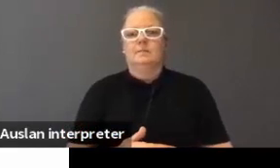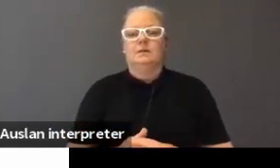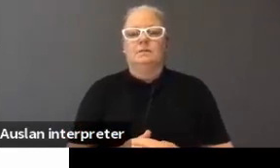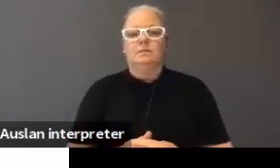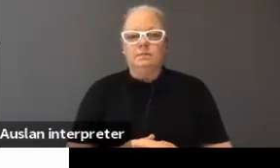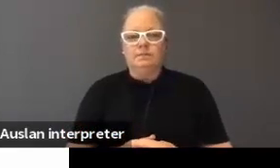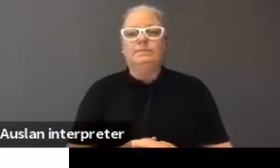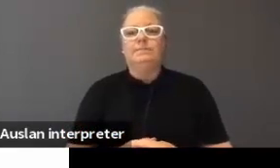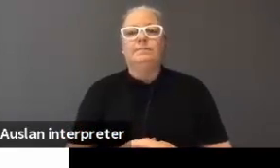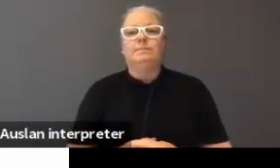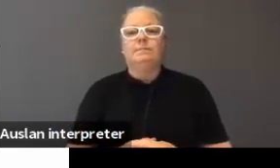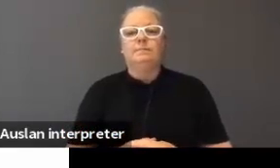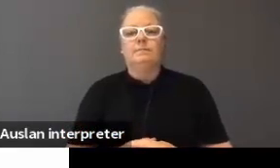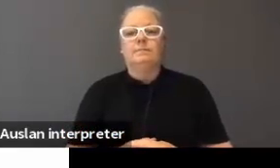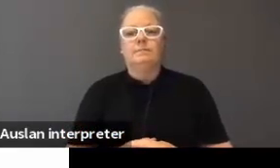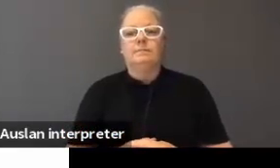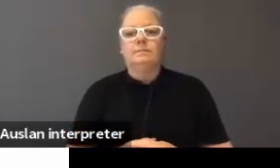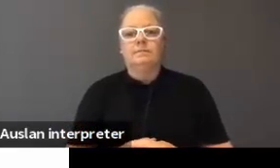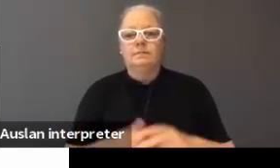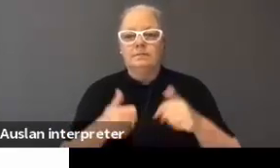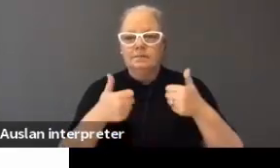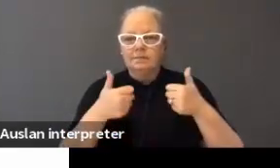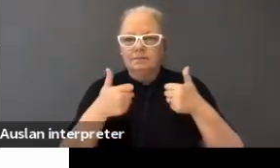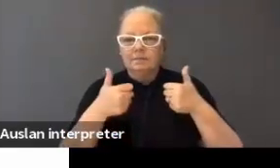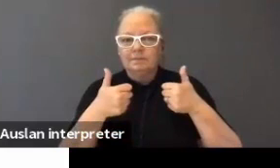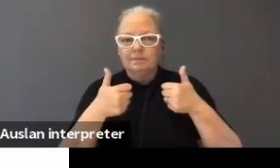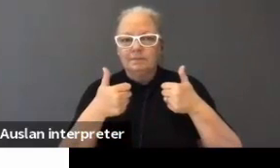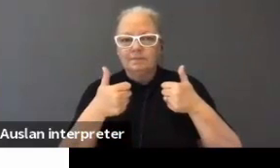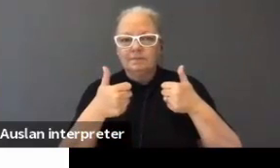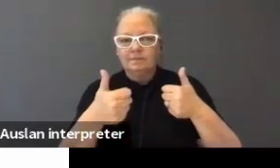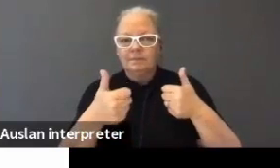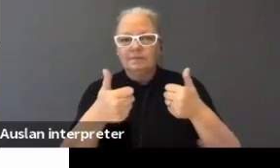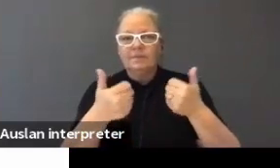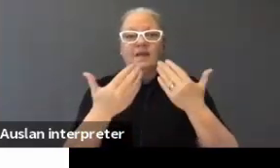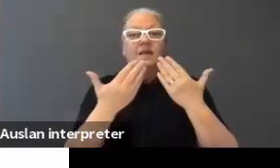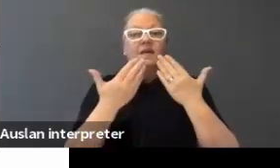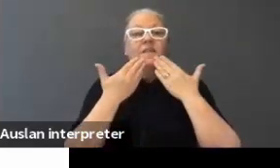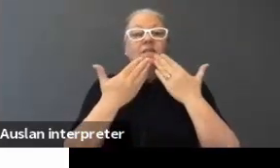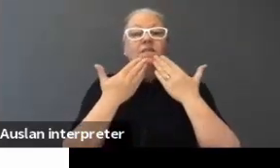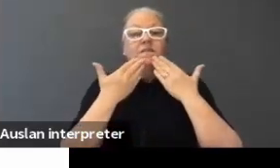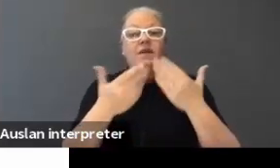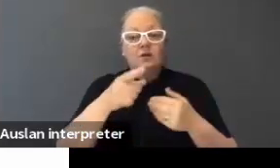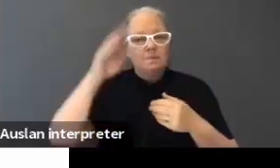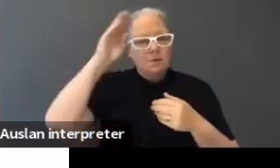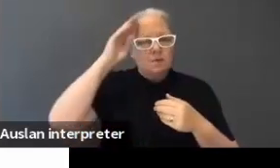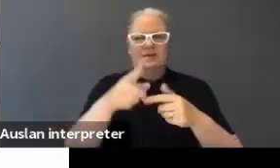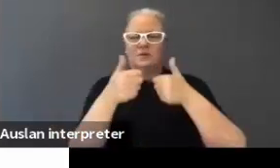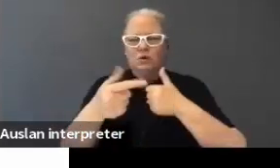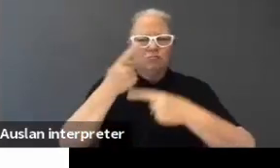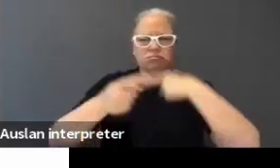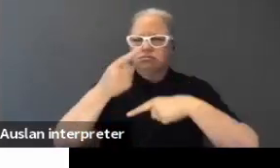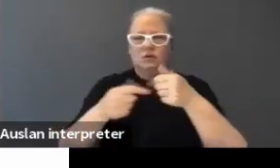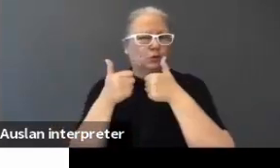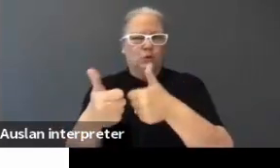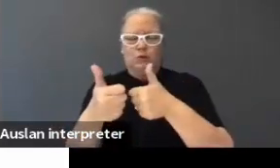Okay. So, thank you very much, Bobby. That was, yeah, very comprehensive. Okay. We are